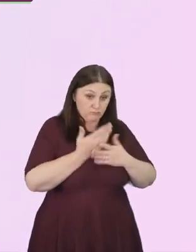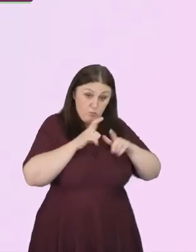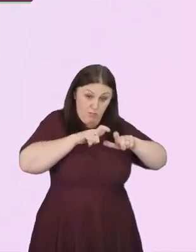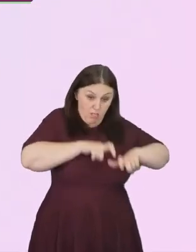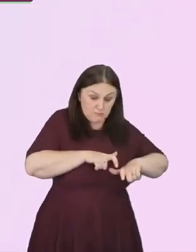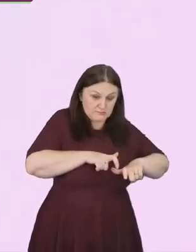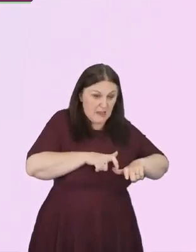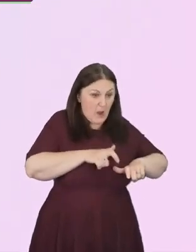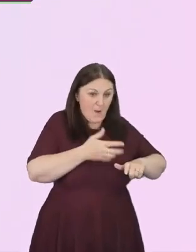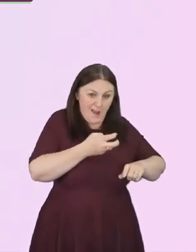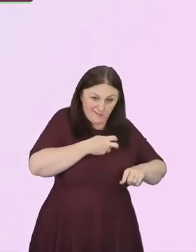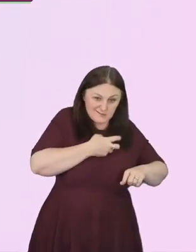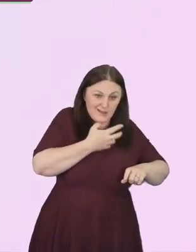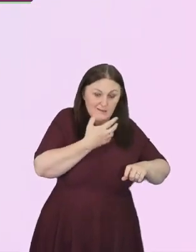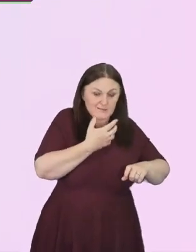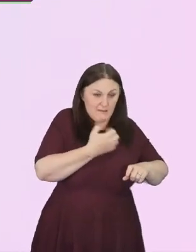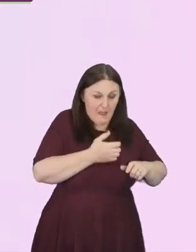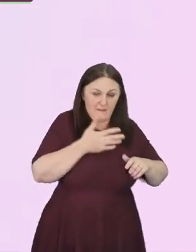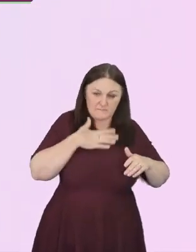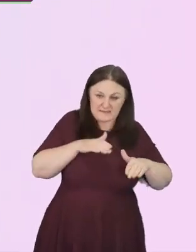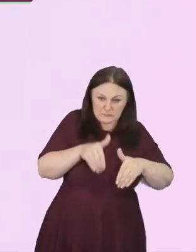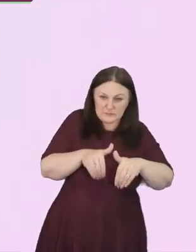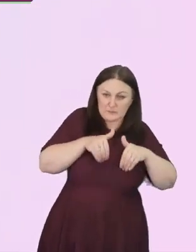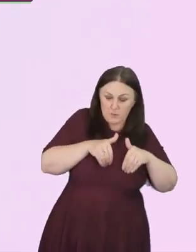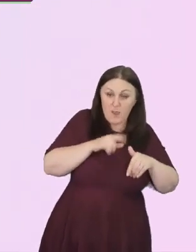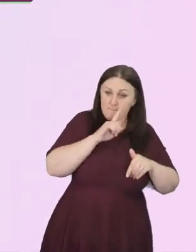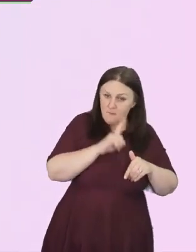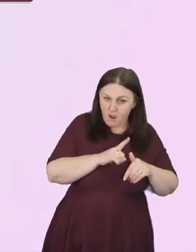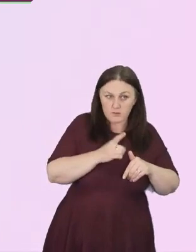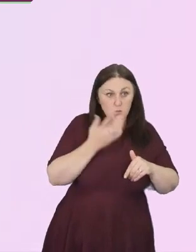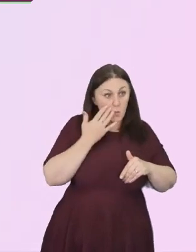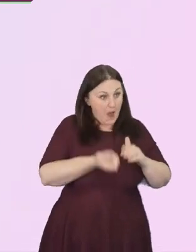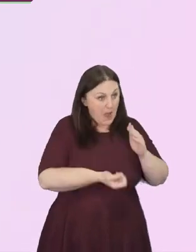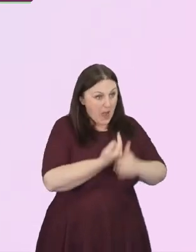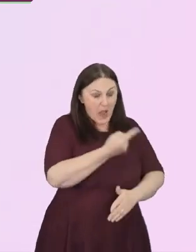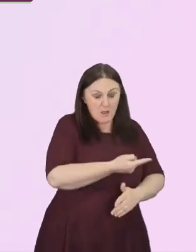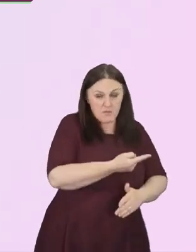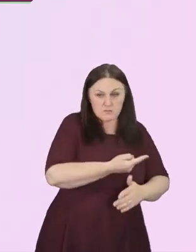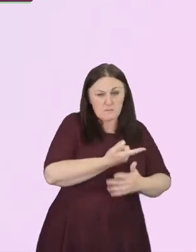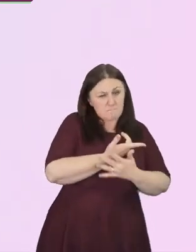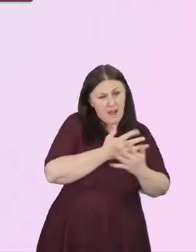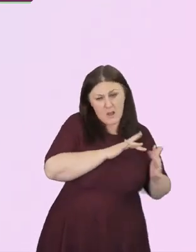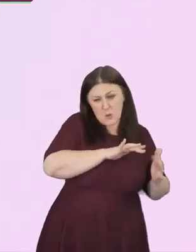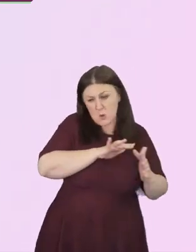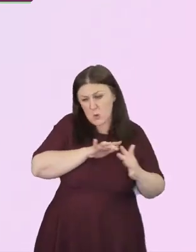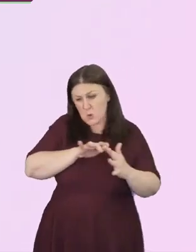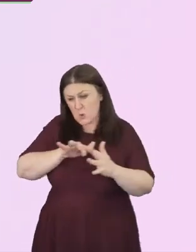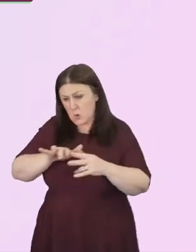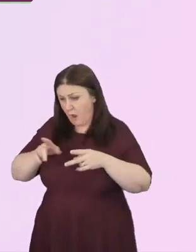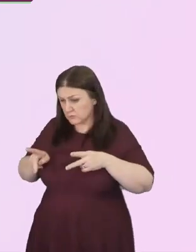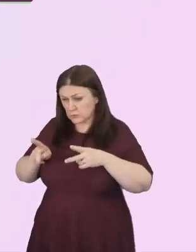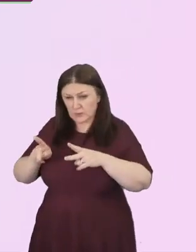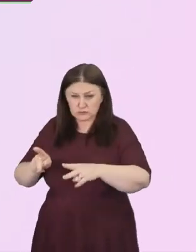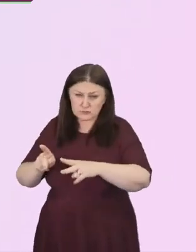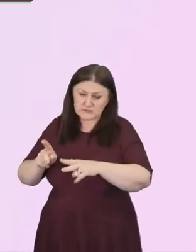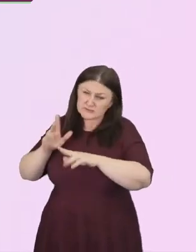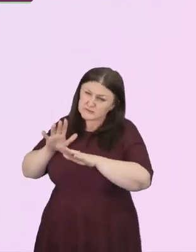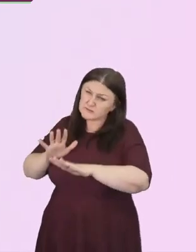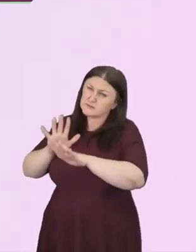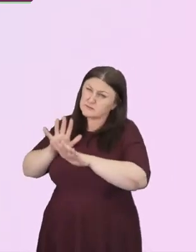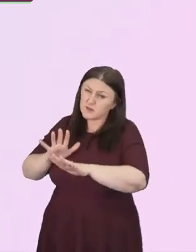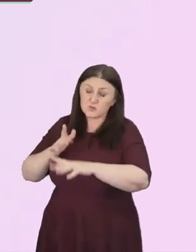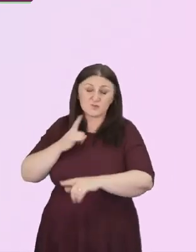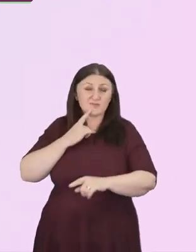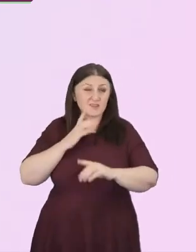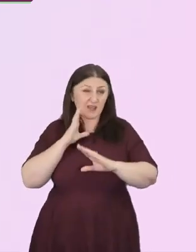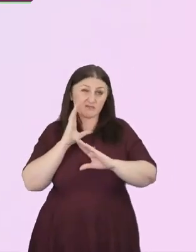came onto the streets to say, enough. And to use those words we've already heard, the words of George Floyd,